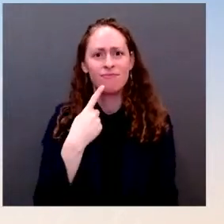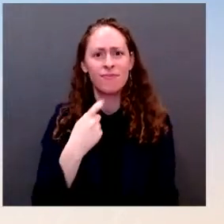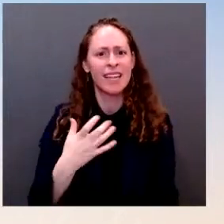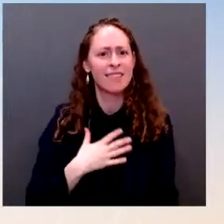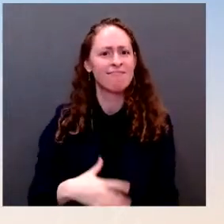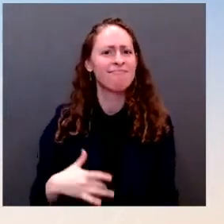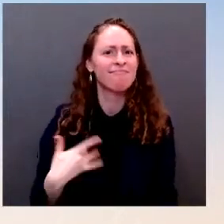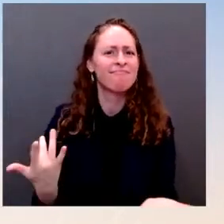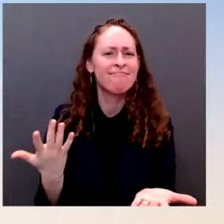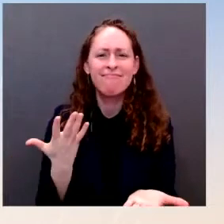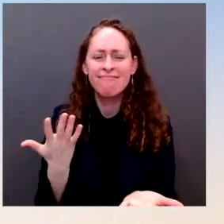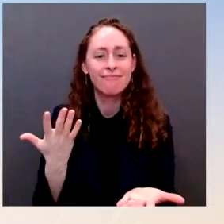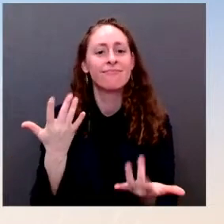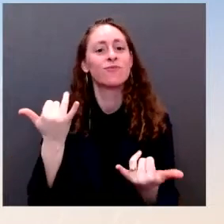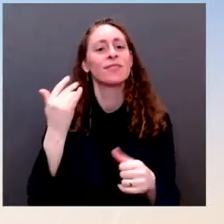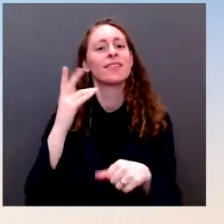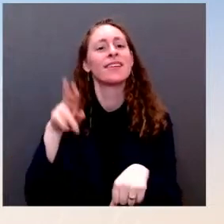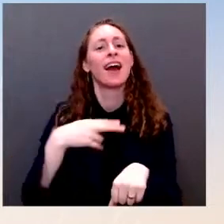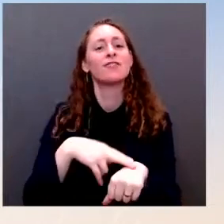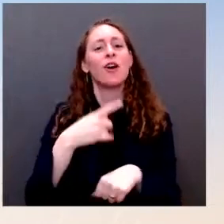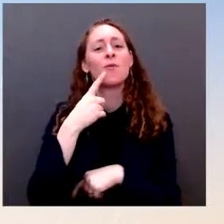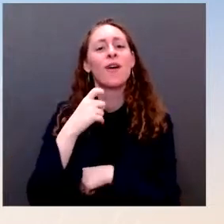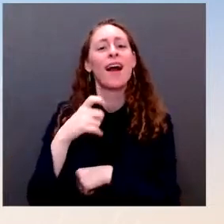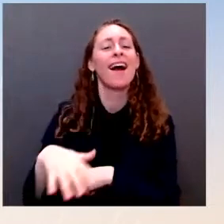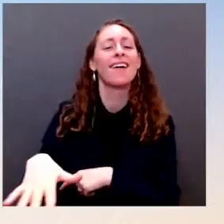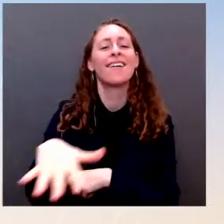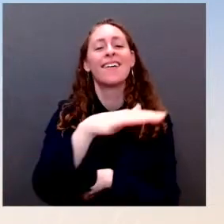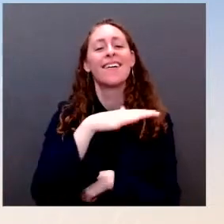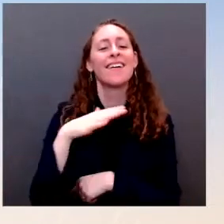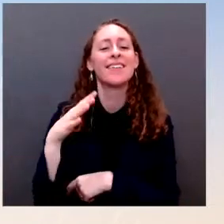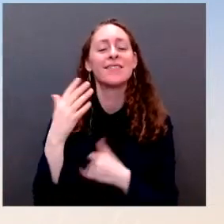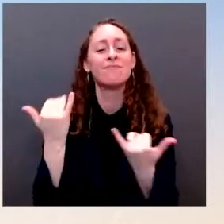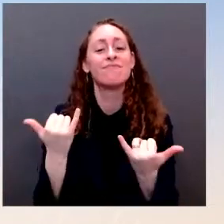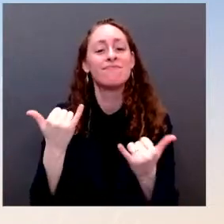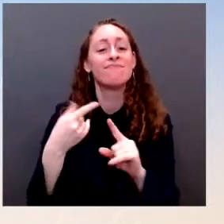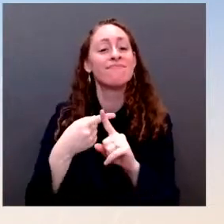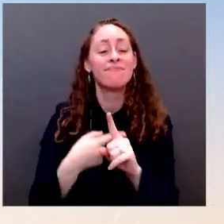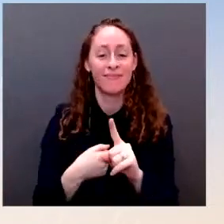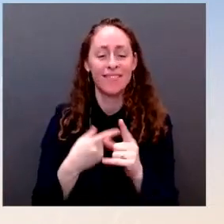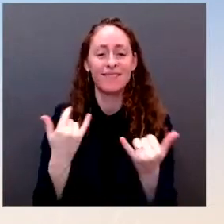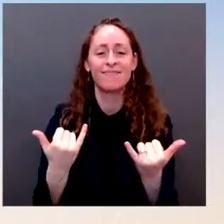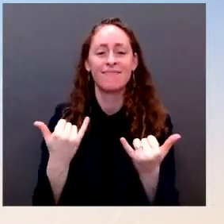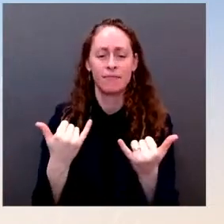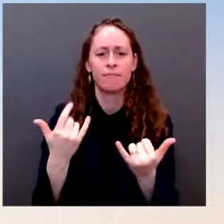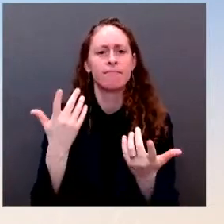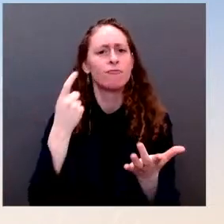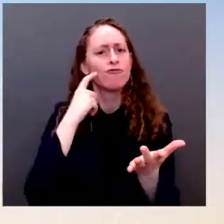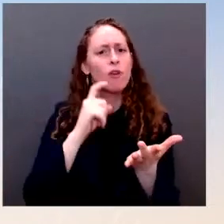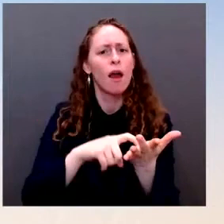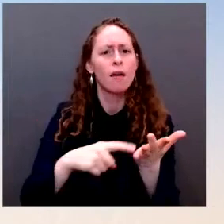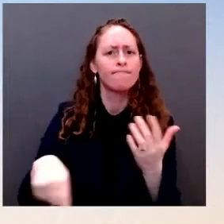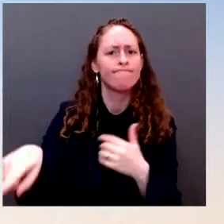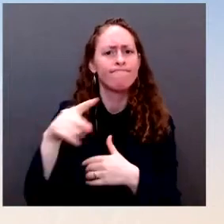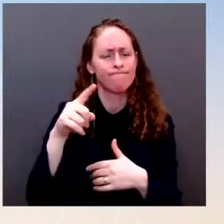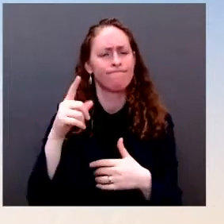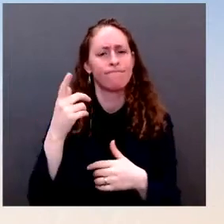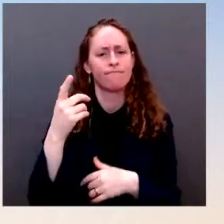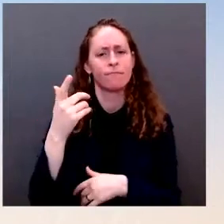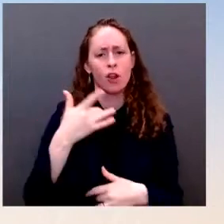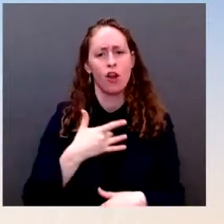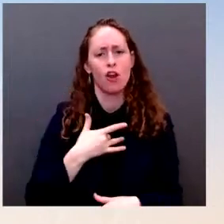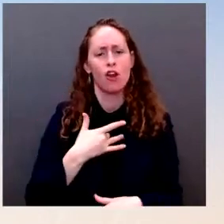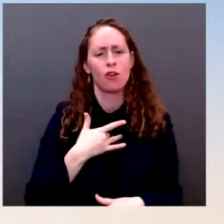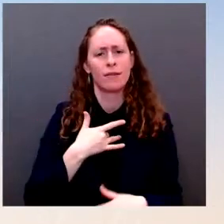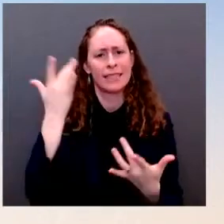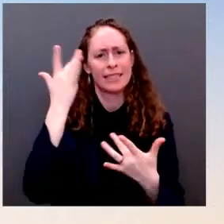is the leading cause of death in the United States, claiming the lives of 650,000 people every year with a disproportionate burden